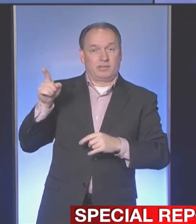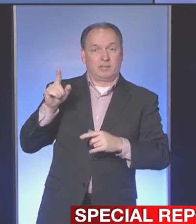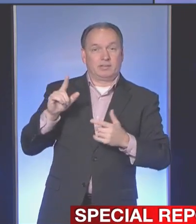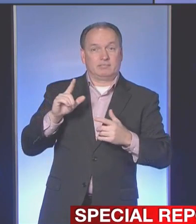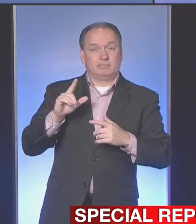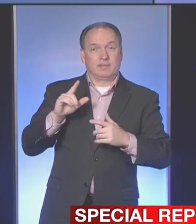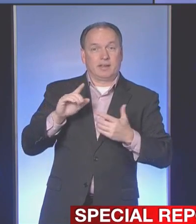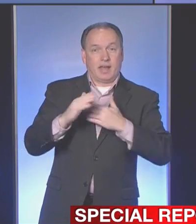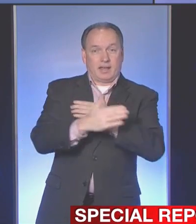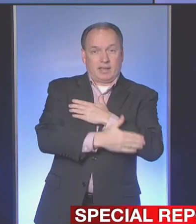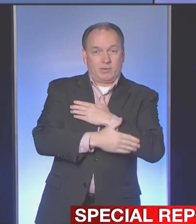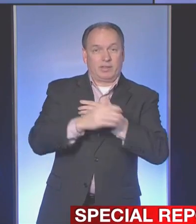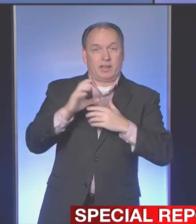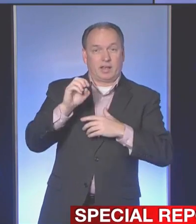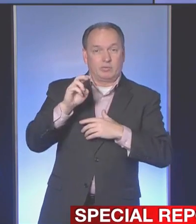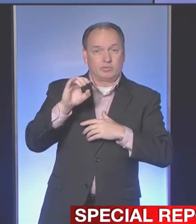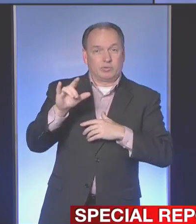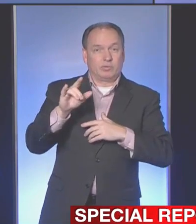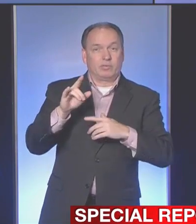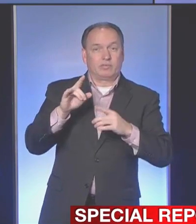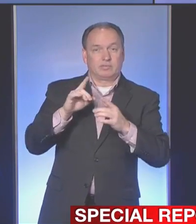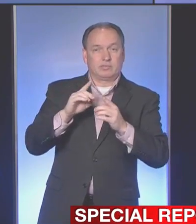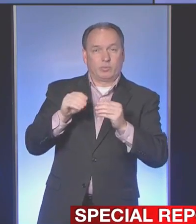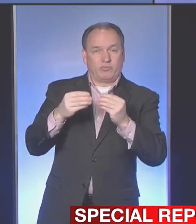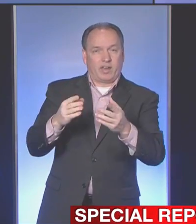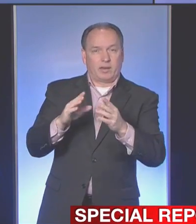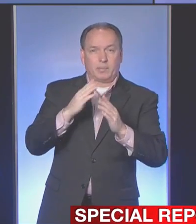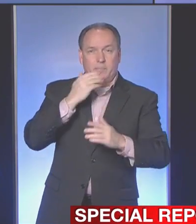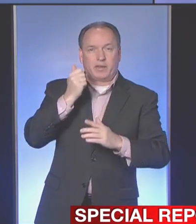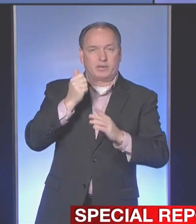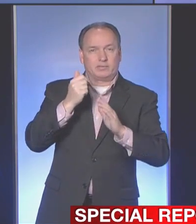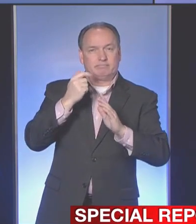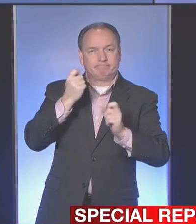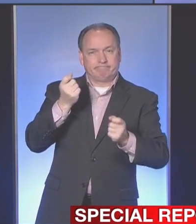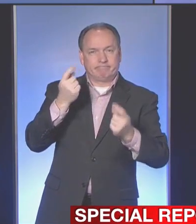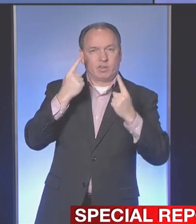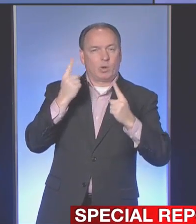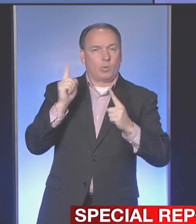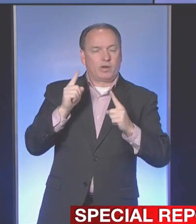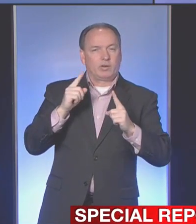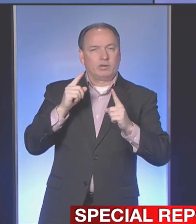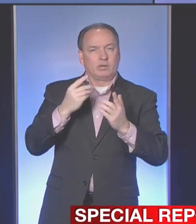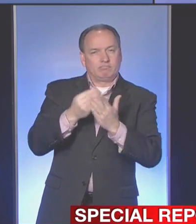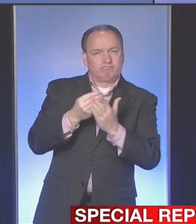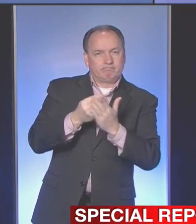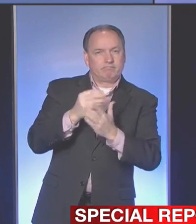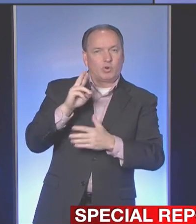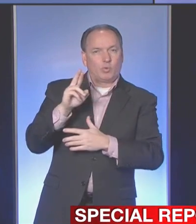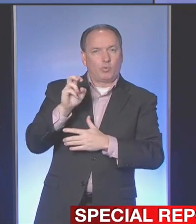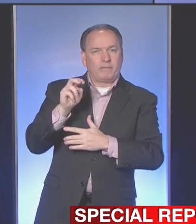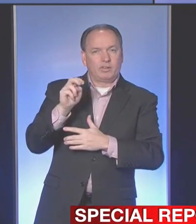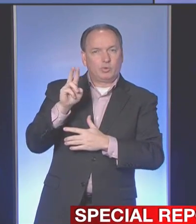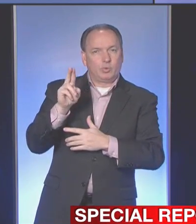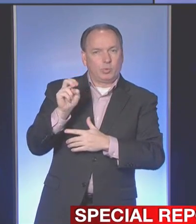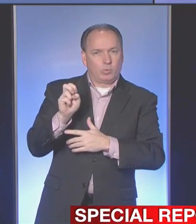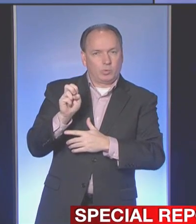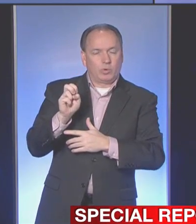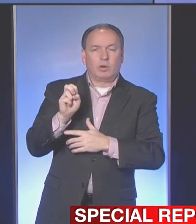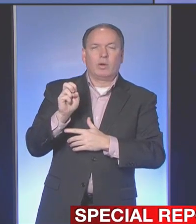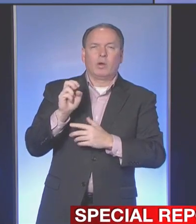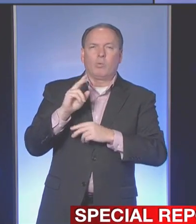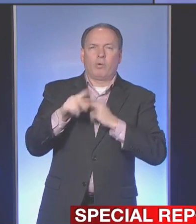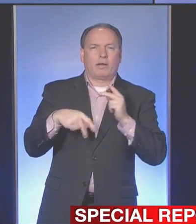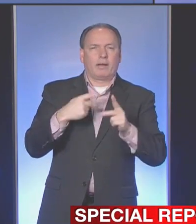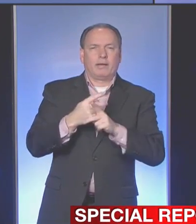better picture of where things are at. But when it comes to revenue, it's really too early to know what kind